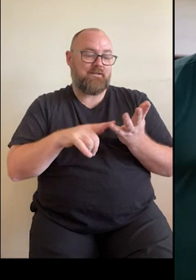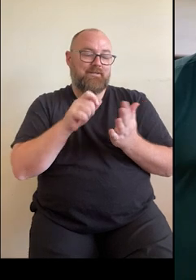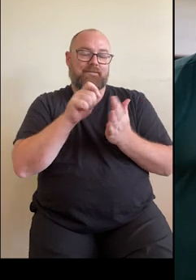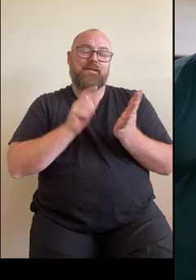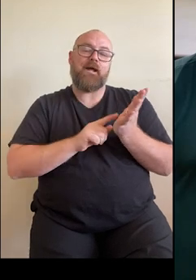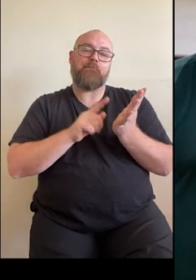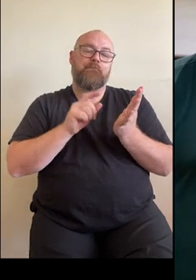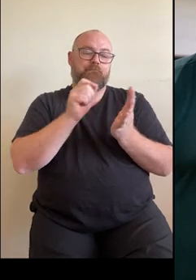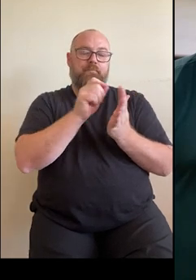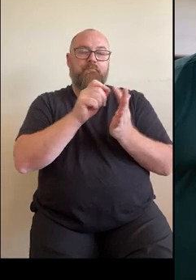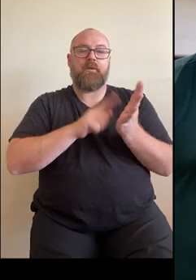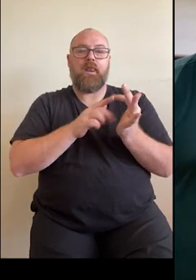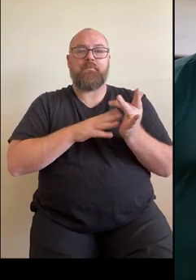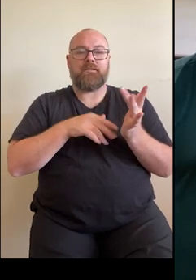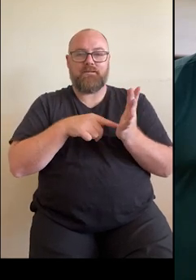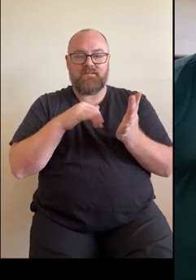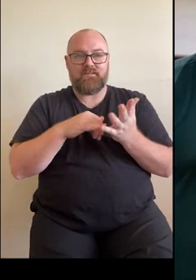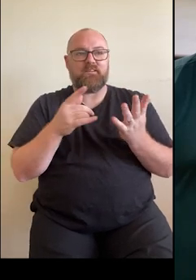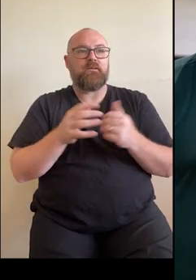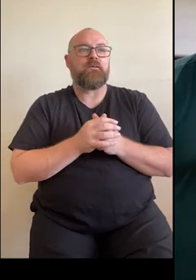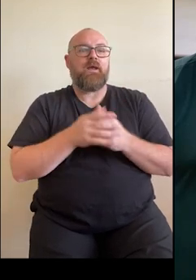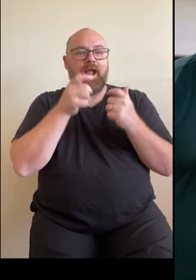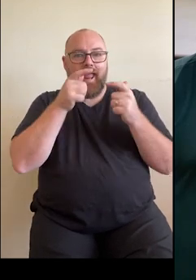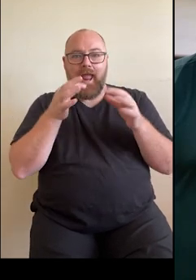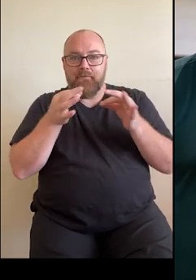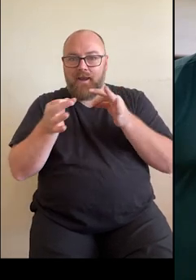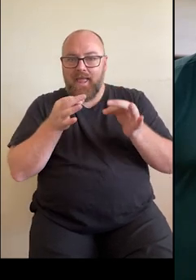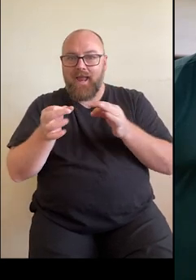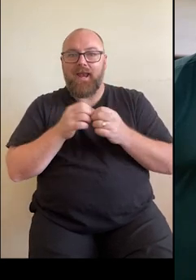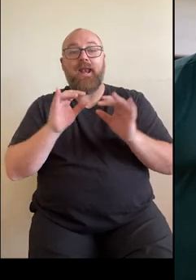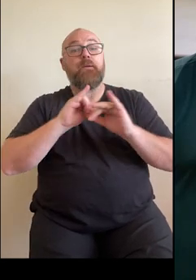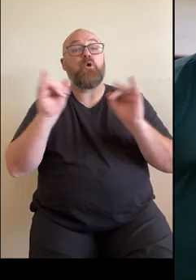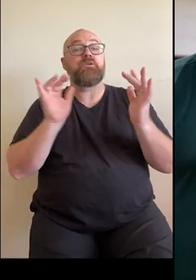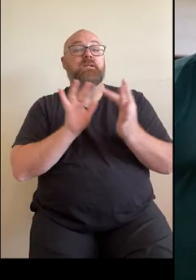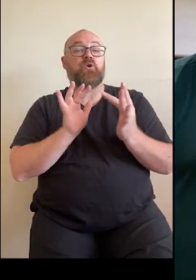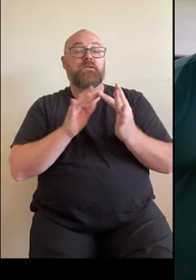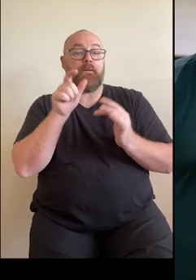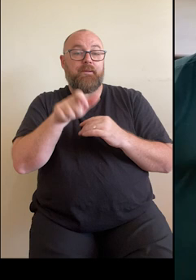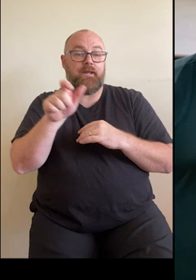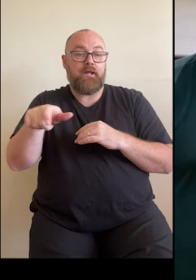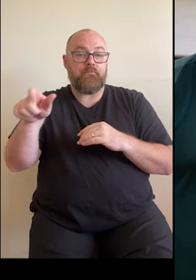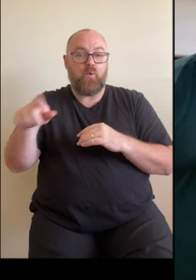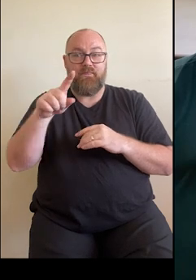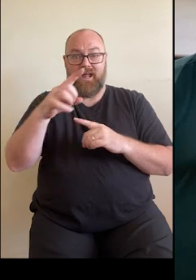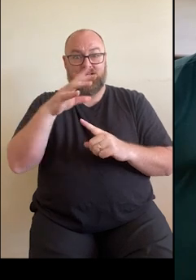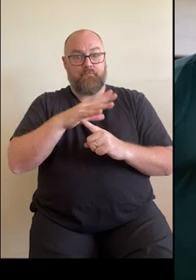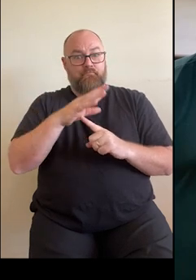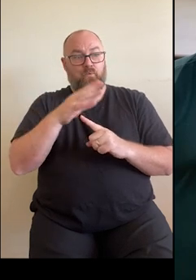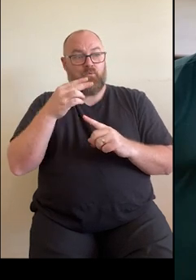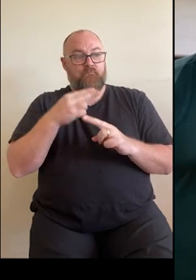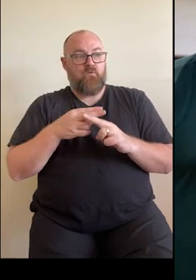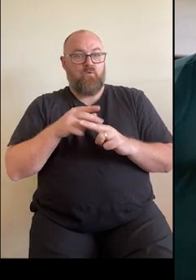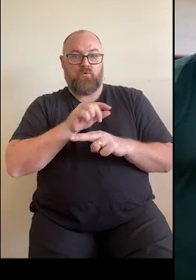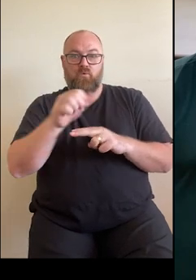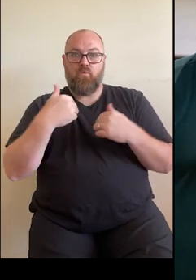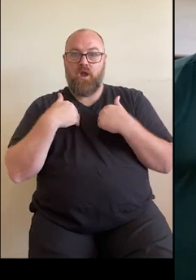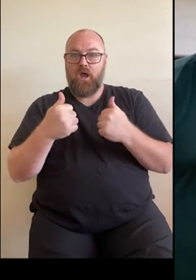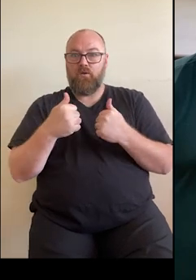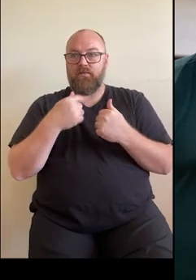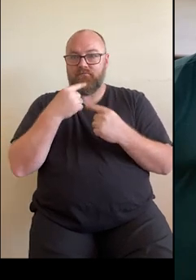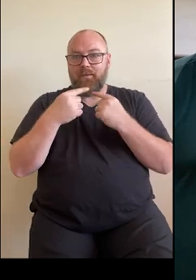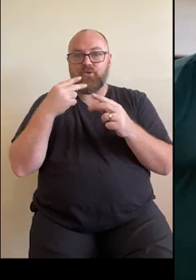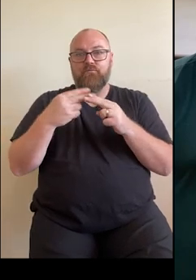advanced care planning documents and emergency contacts as well. This may be critical health information to your healthcare